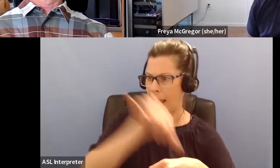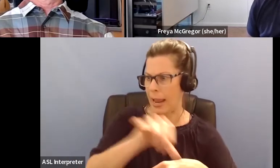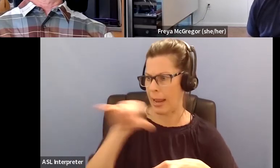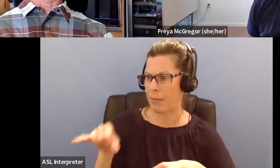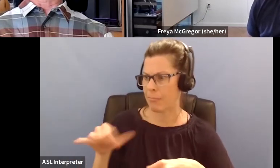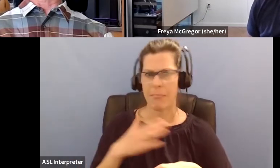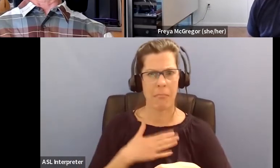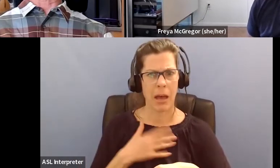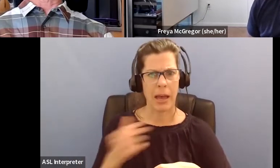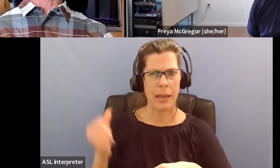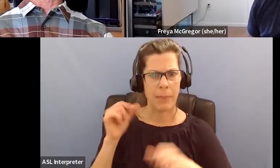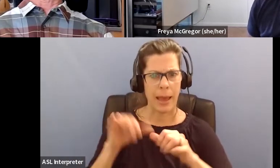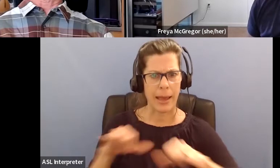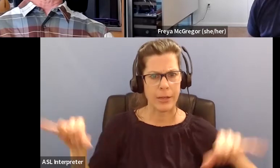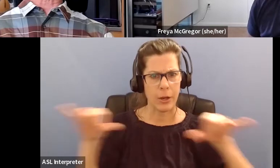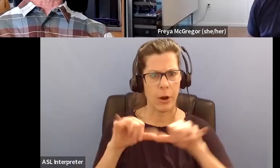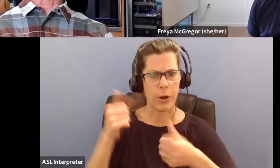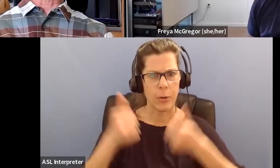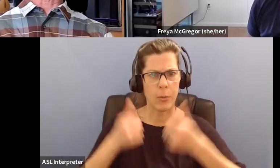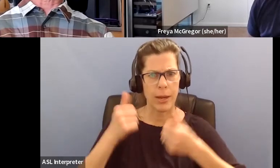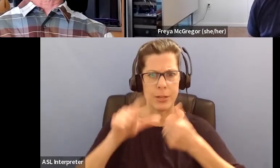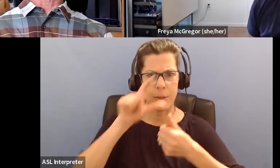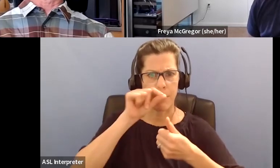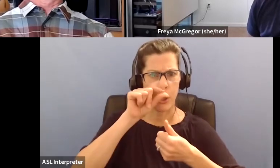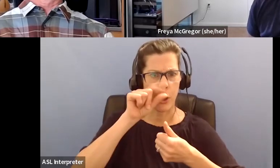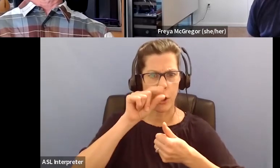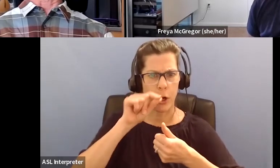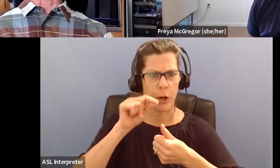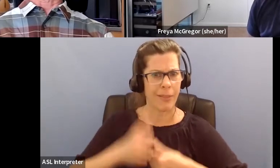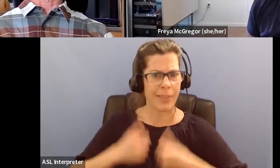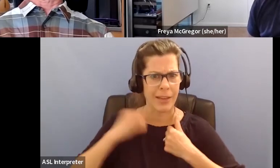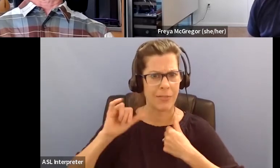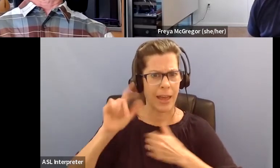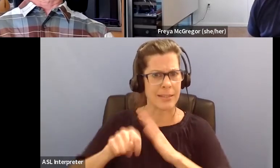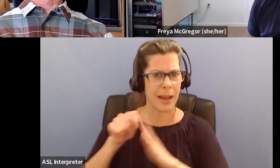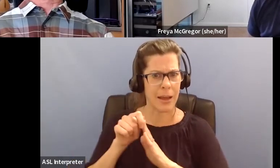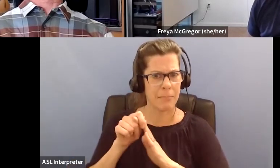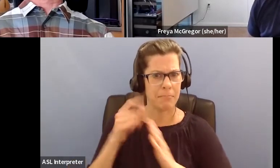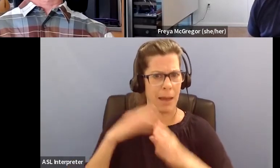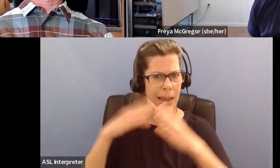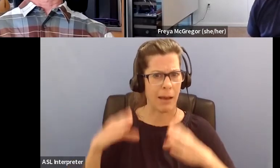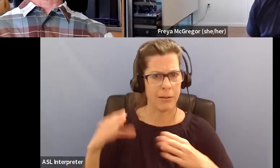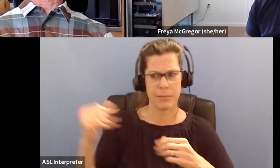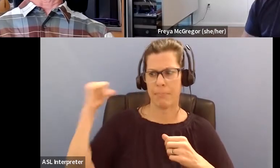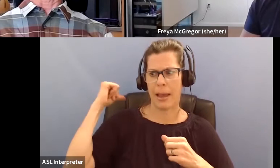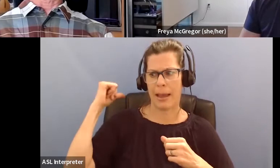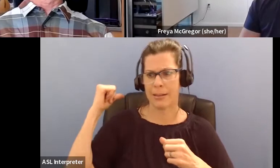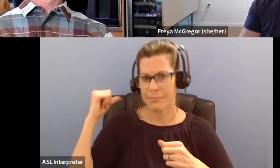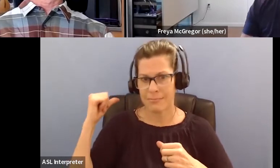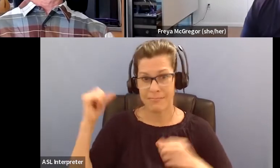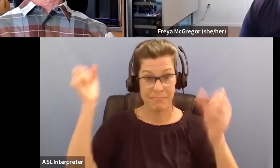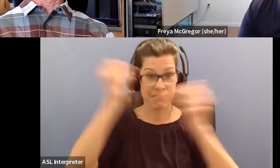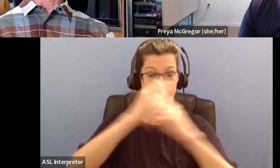And I'm imagining an oak forest because that's kind of the natural terrain.